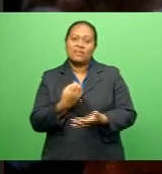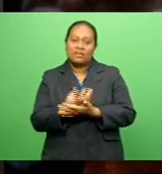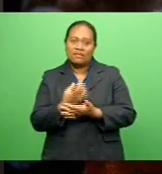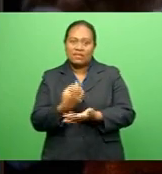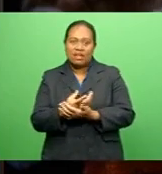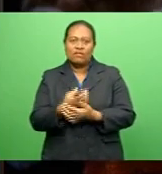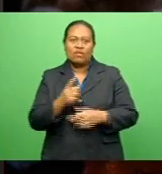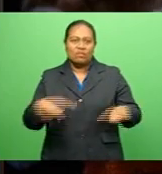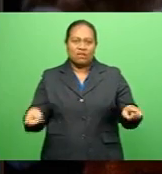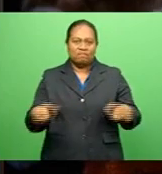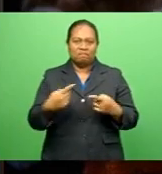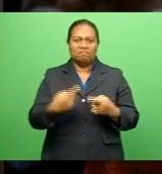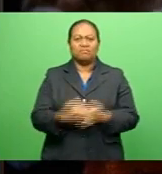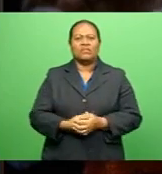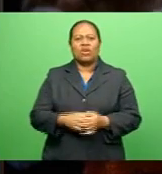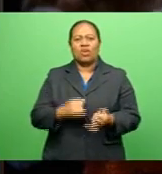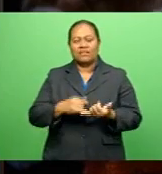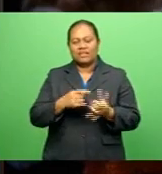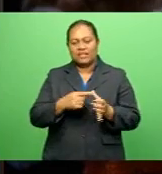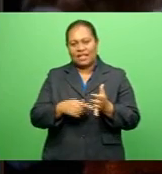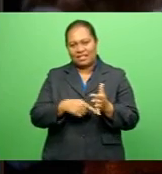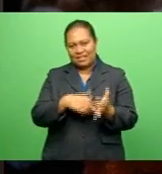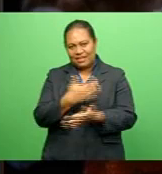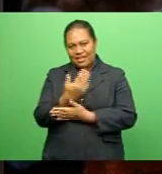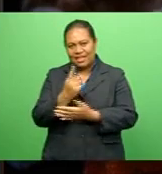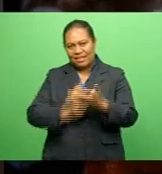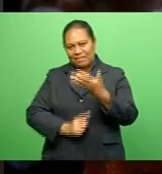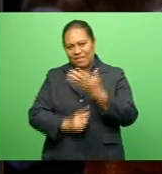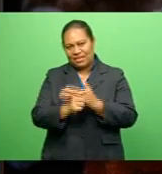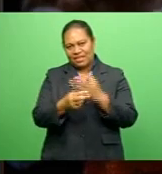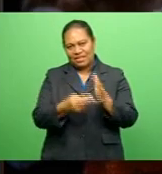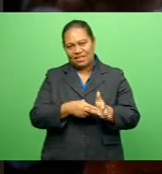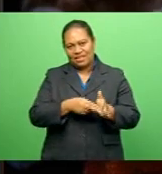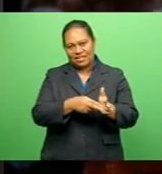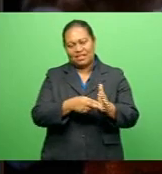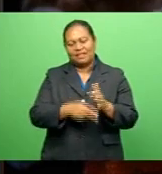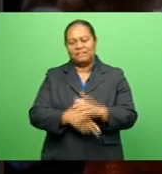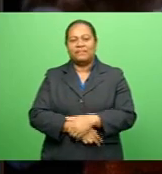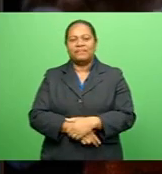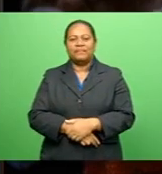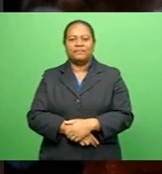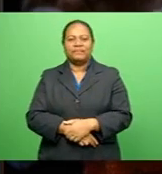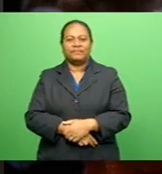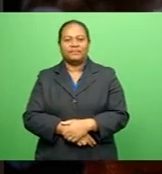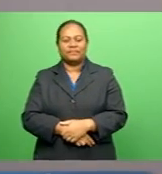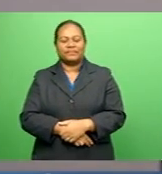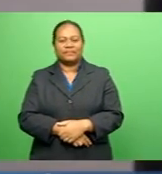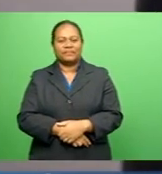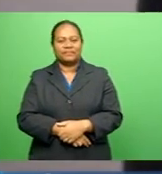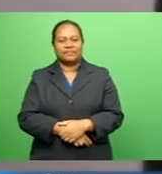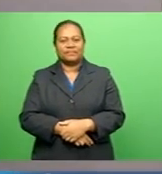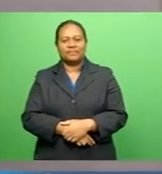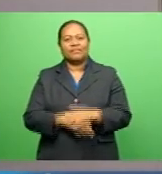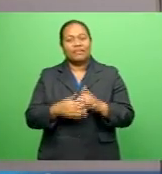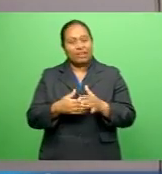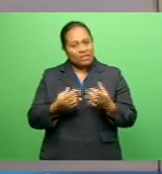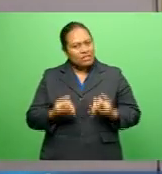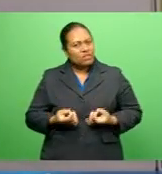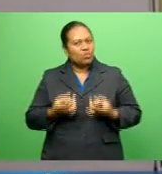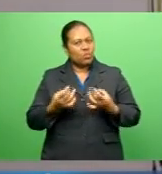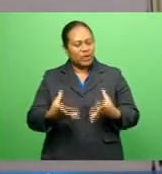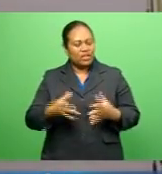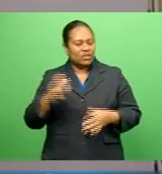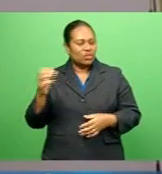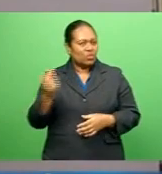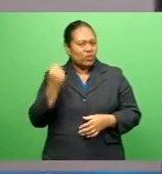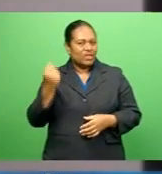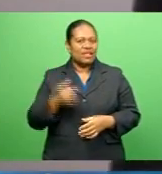in the featherweight contest This Saturday at Prince Charles Park in Nandi Venina Rakotong reports Training to win is key for the